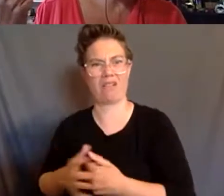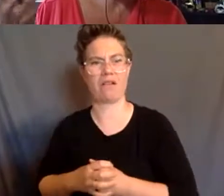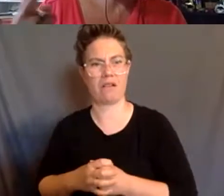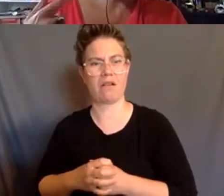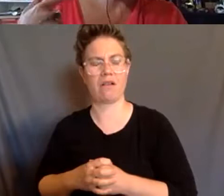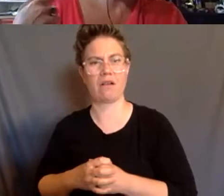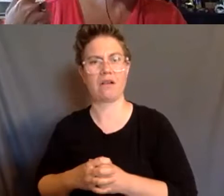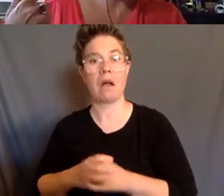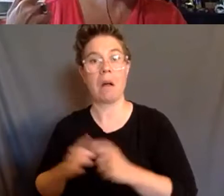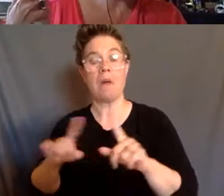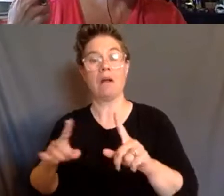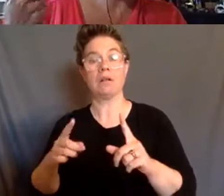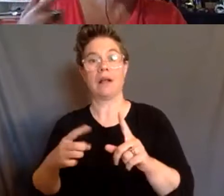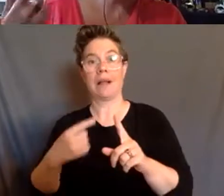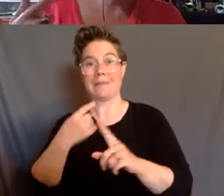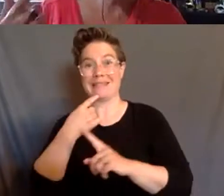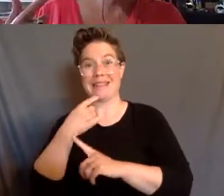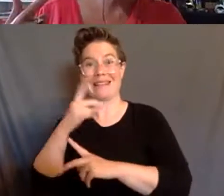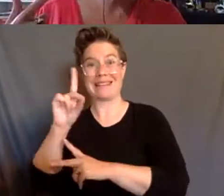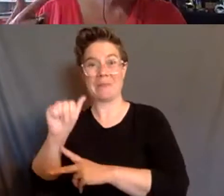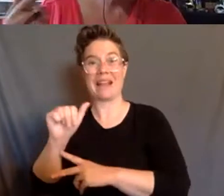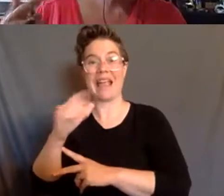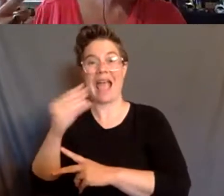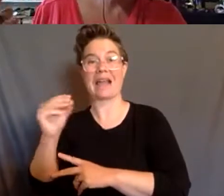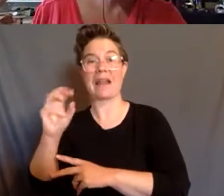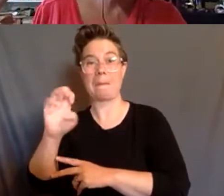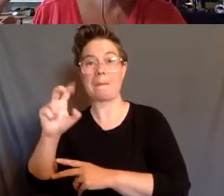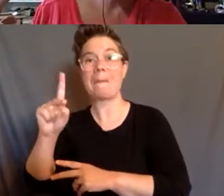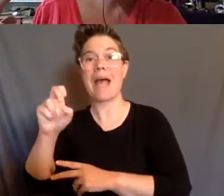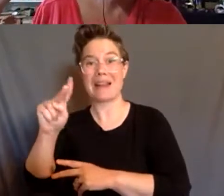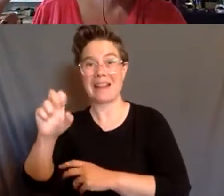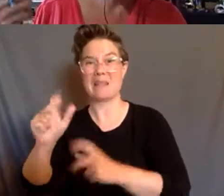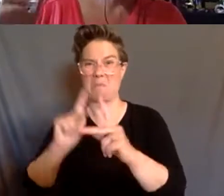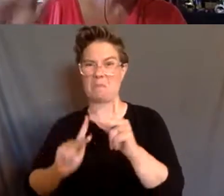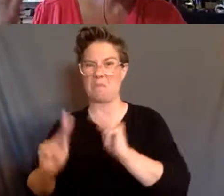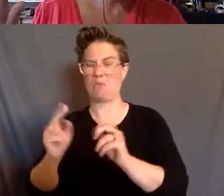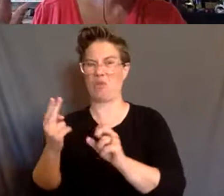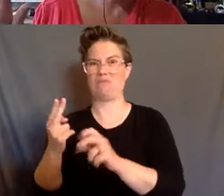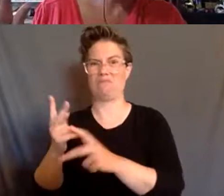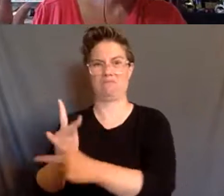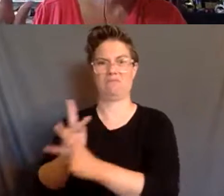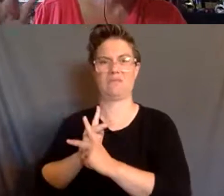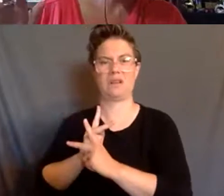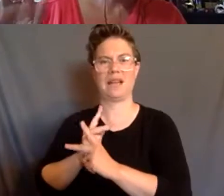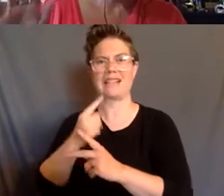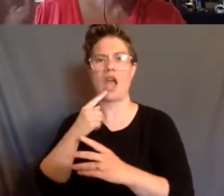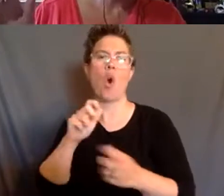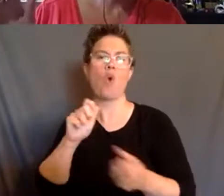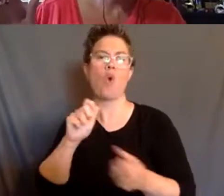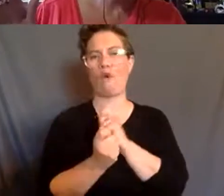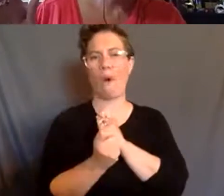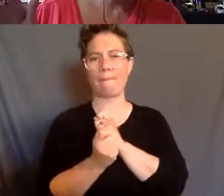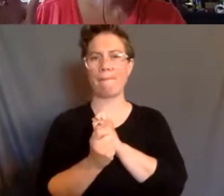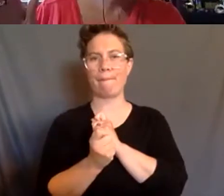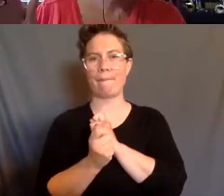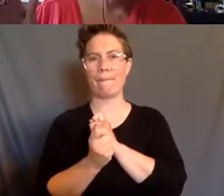that disability and madness get weaponized in this discourse towards reform, as if it's done in